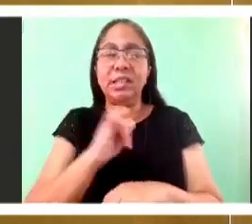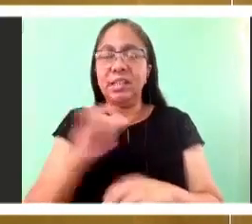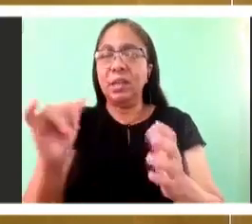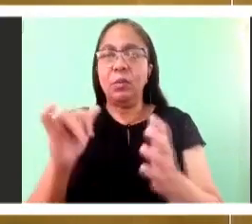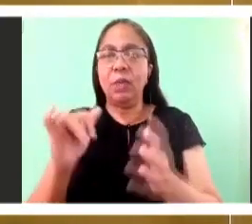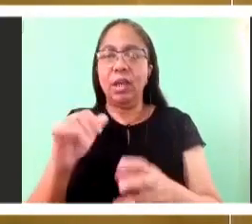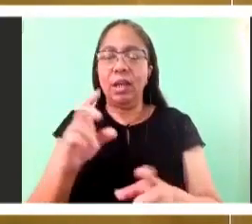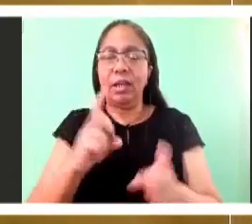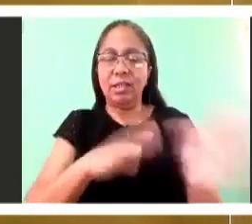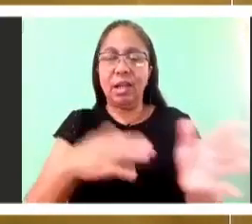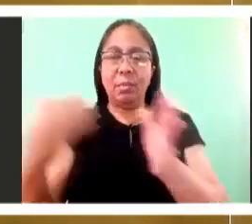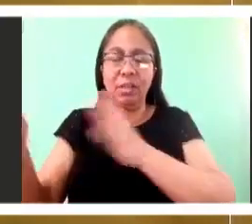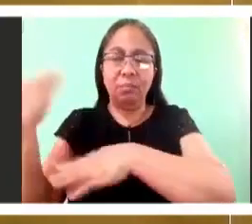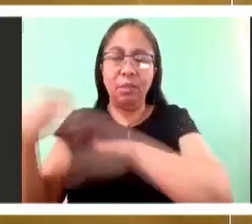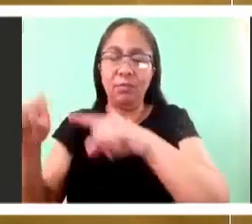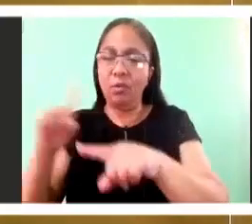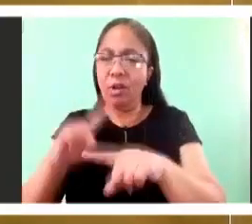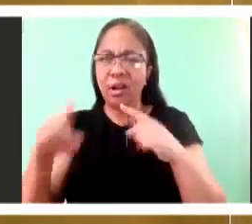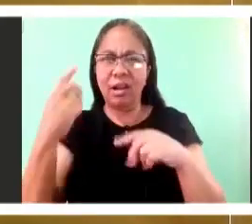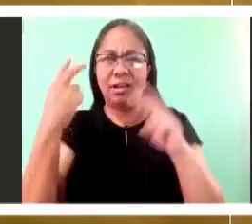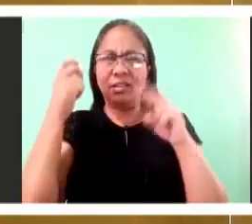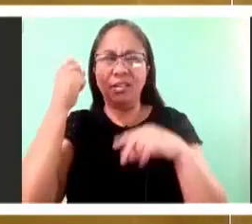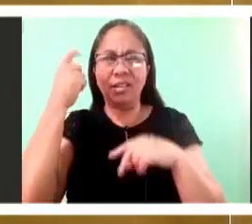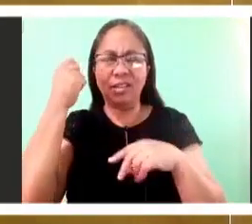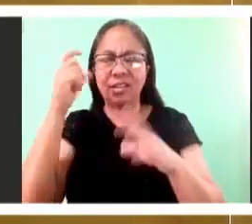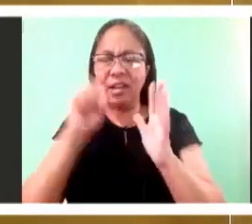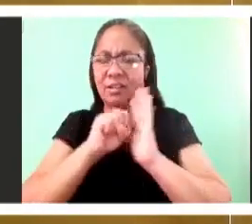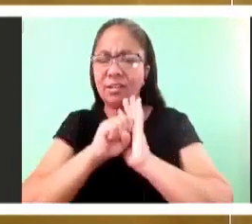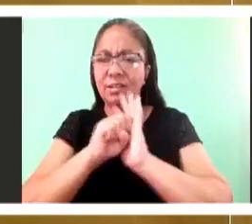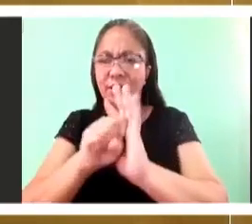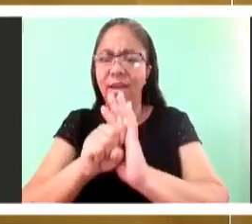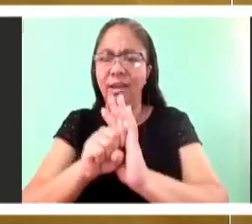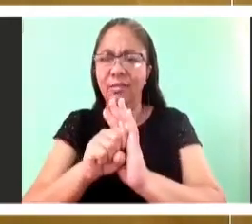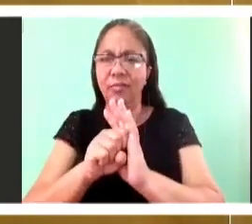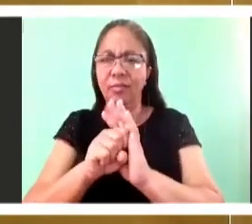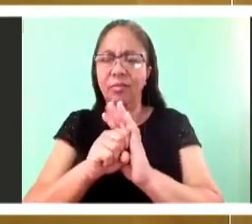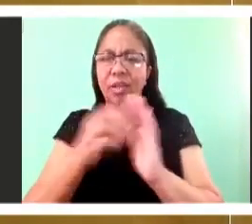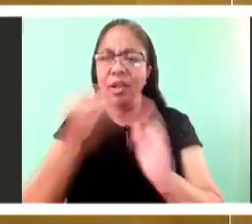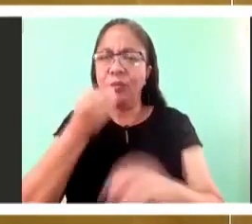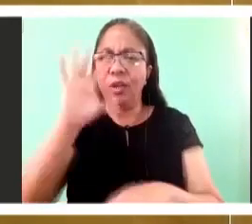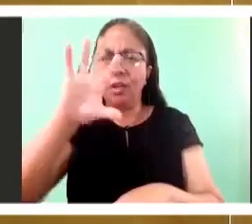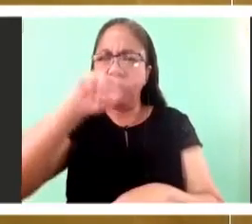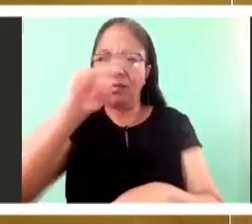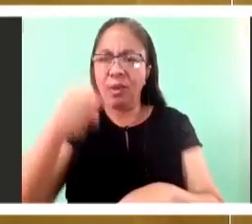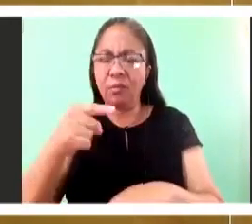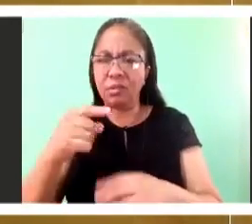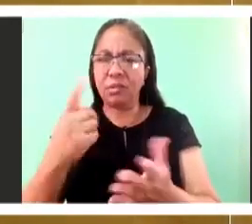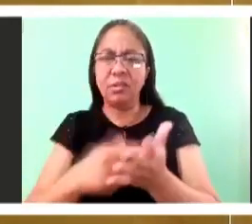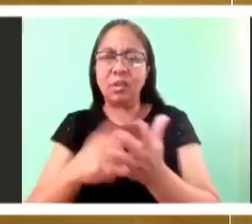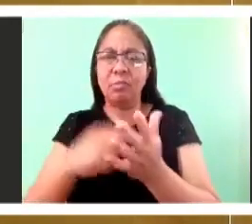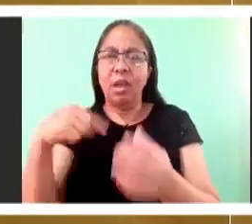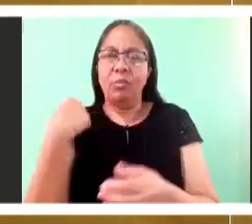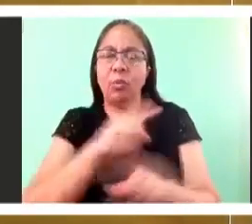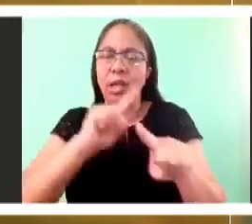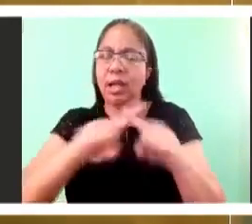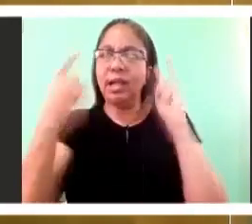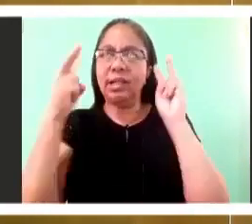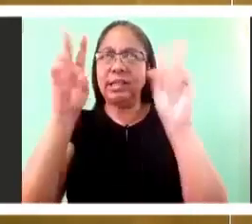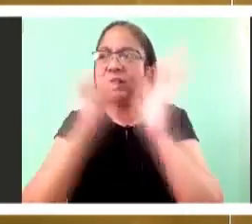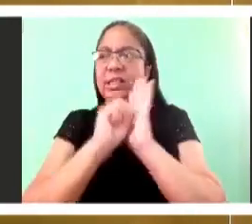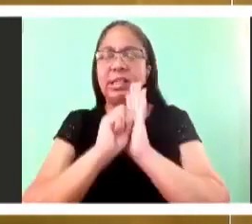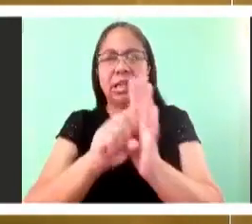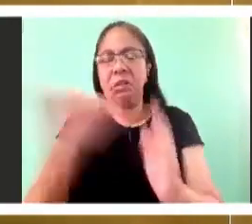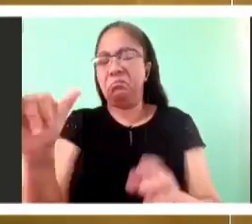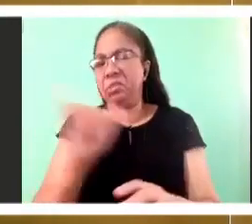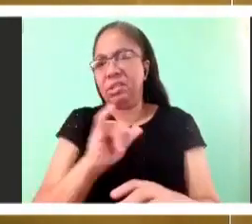that what happens here on this altar is the greatest miracle of all time when Jesus says you will do greater things than me it